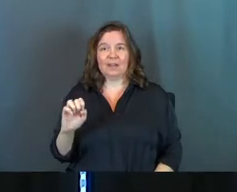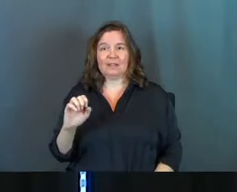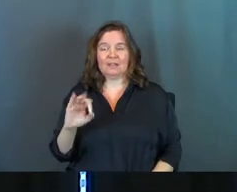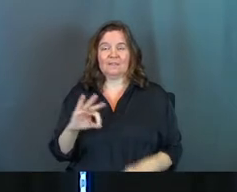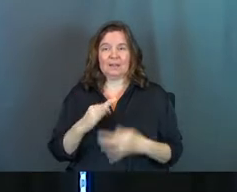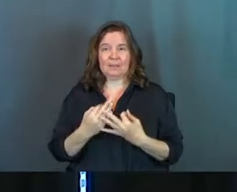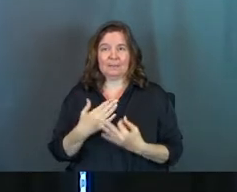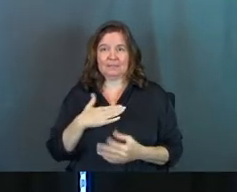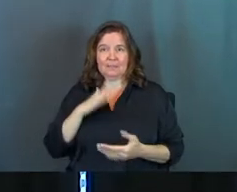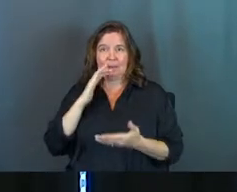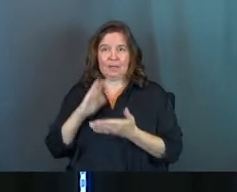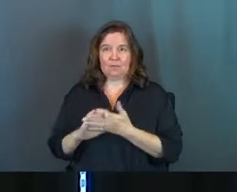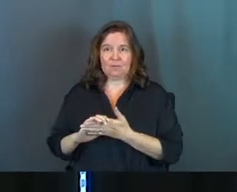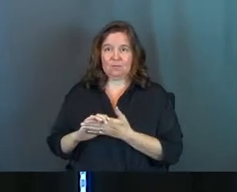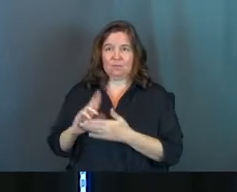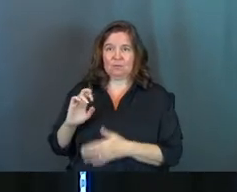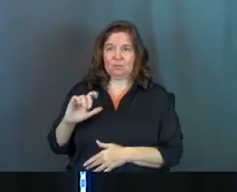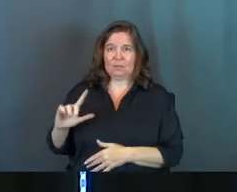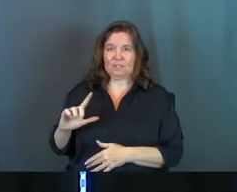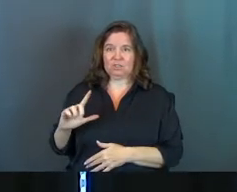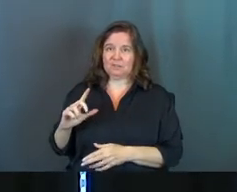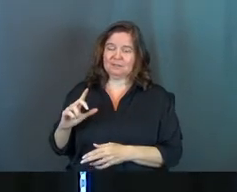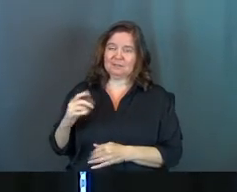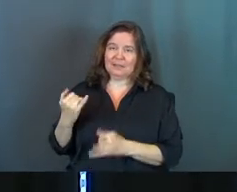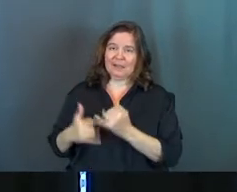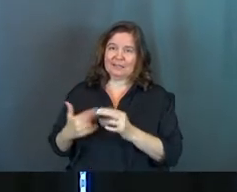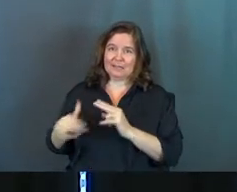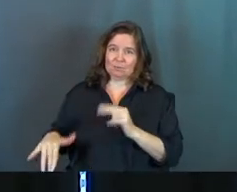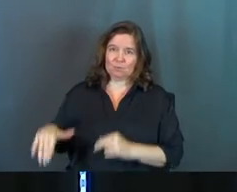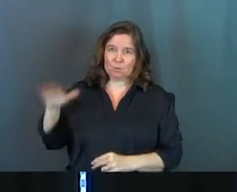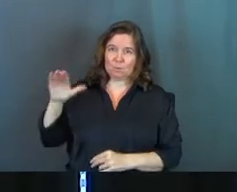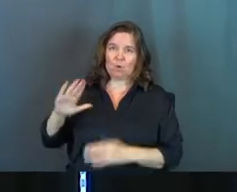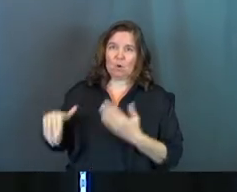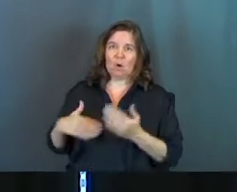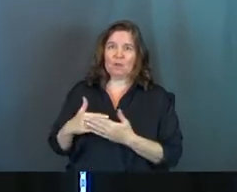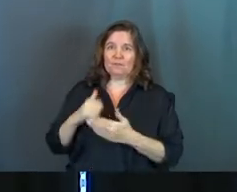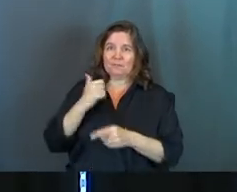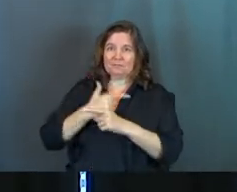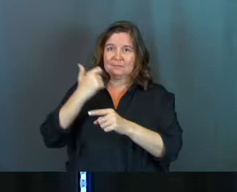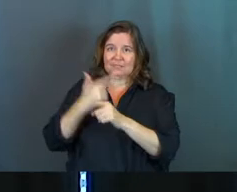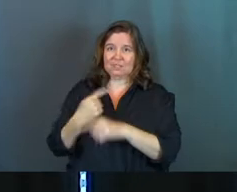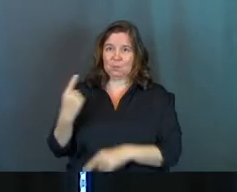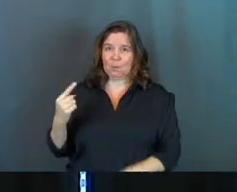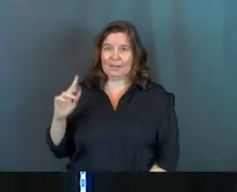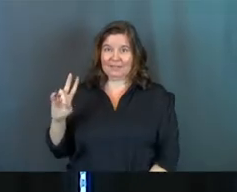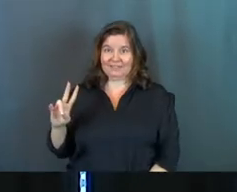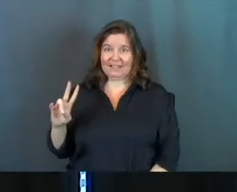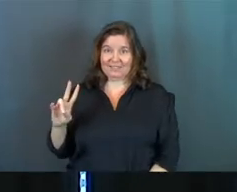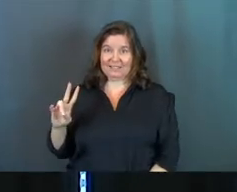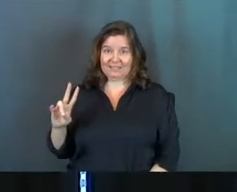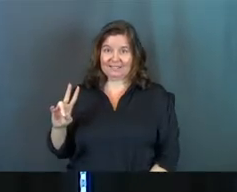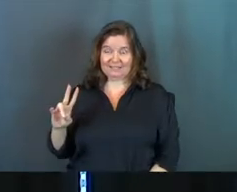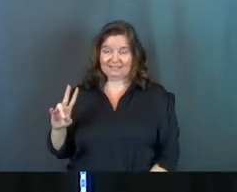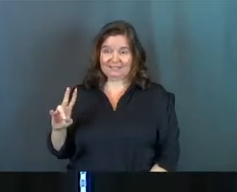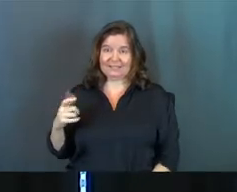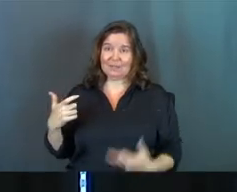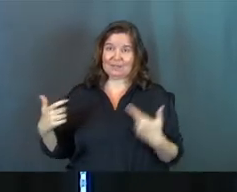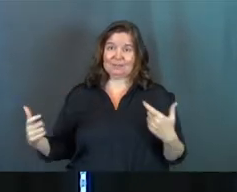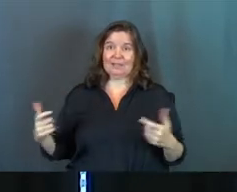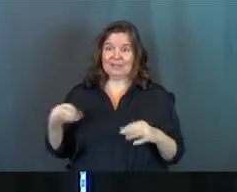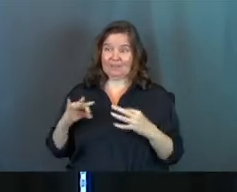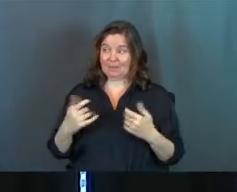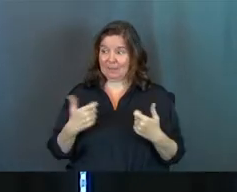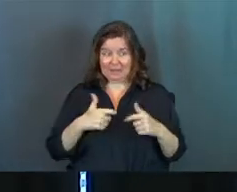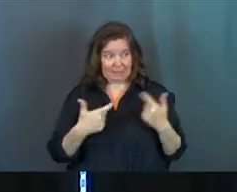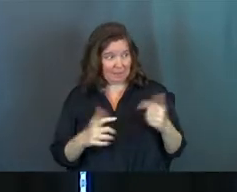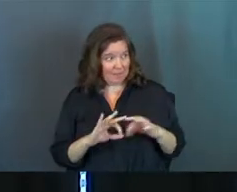Fike is my wife Rachel's maiden name, and so this is all of her siblings. She's one of seven, y'all. It's a big old family. Yeah, any